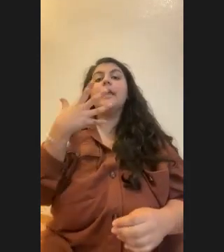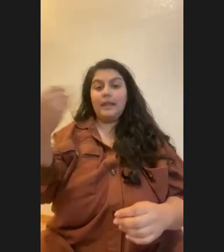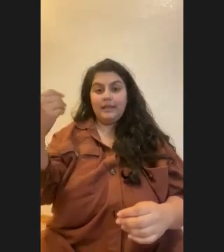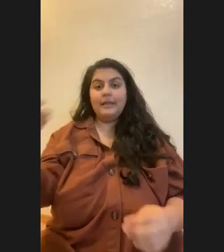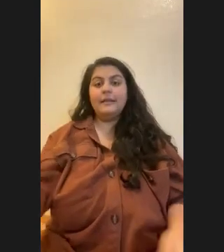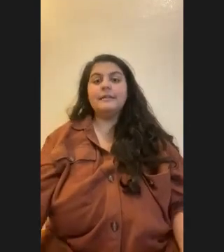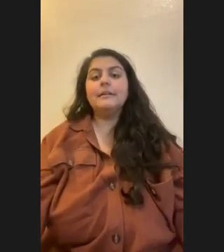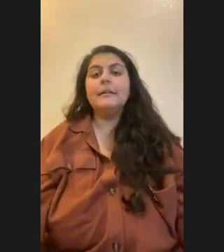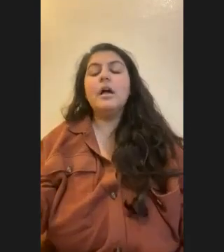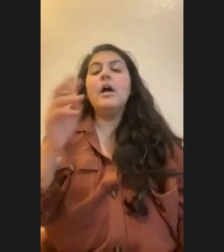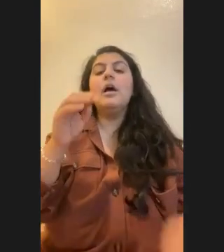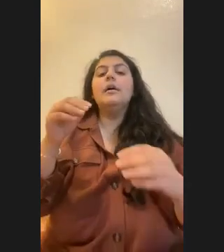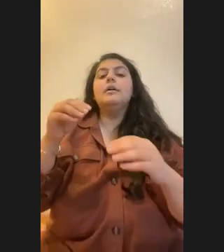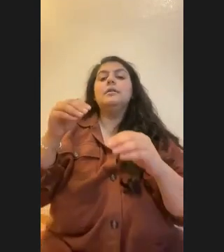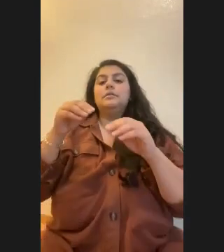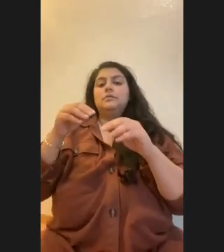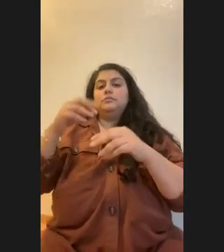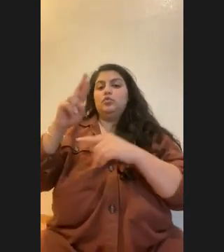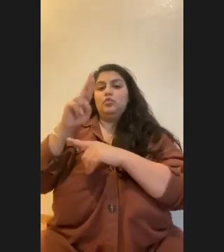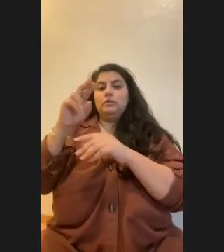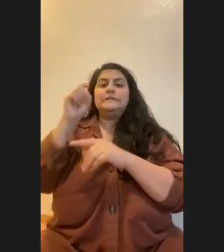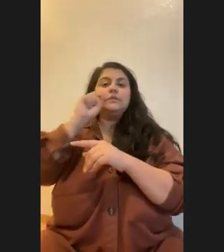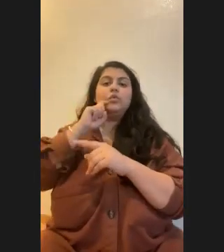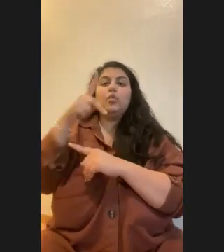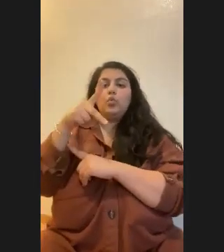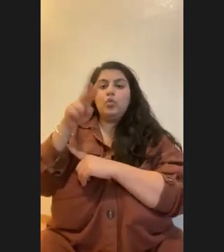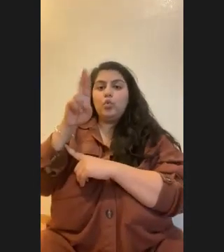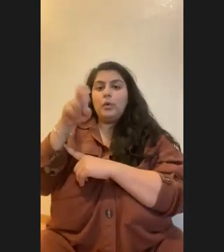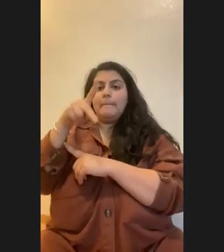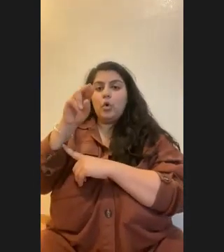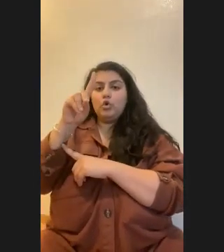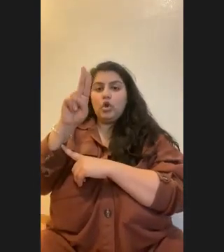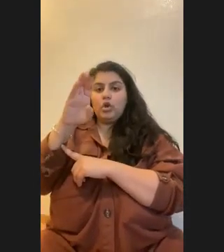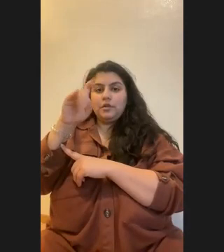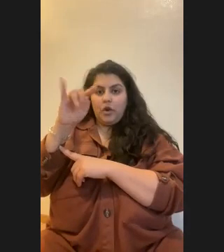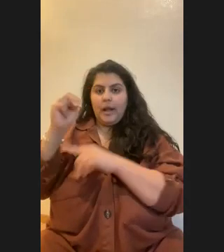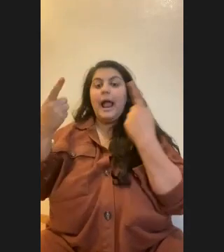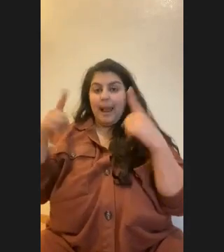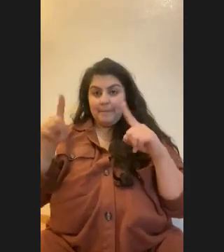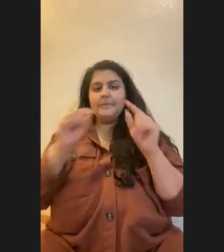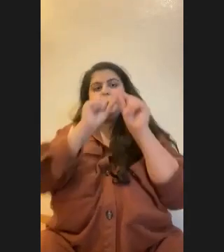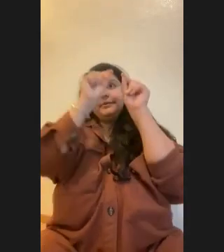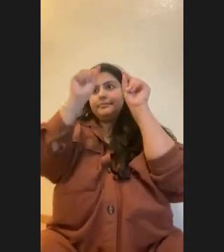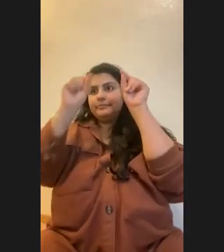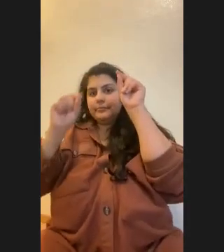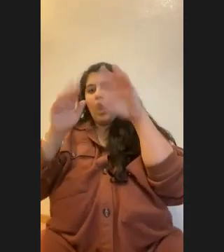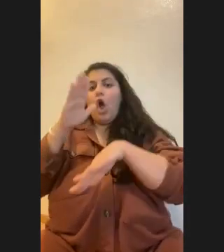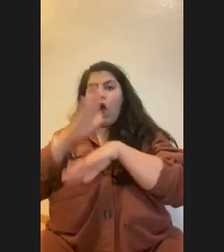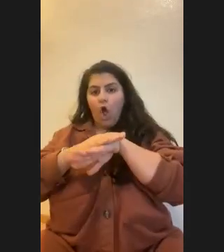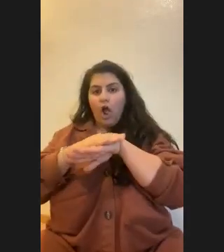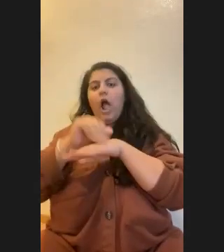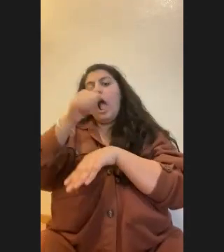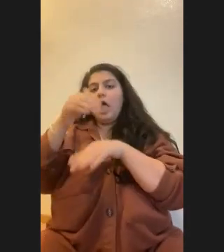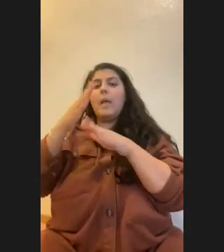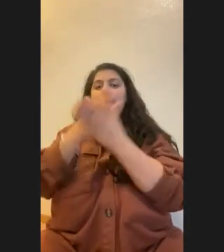sexual reproduction happens and coral, like these little things, the land on substrate normally on other parts of the reef,